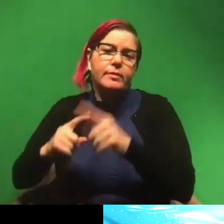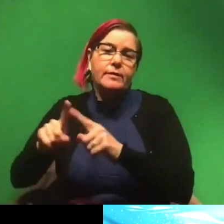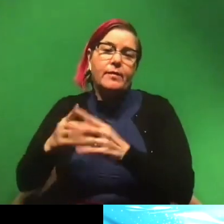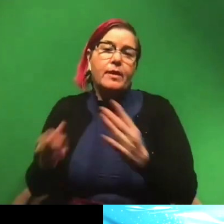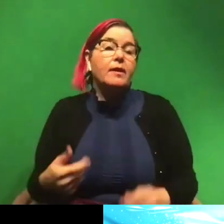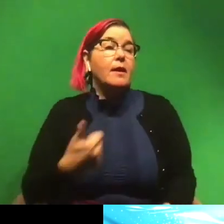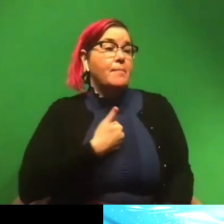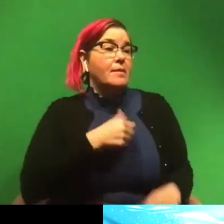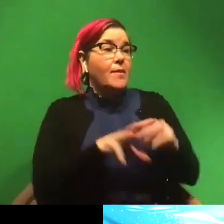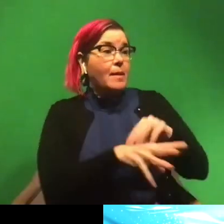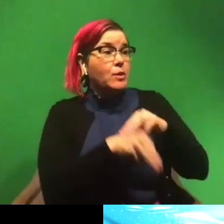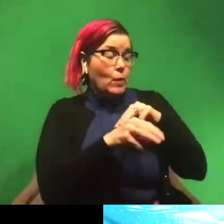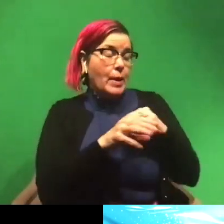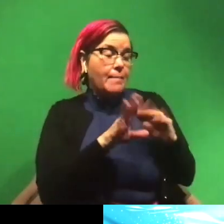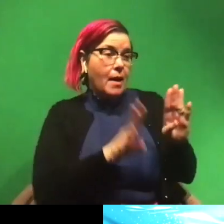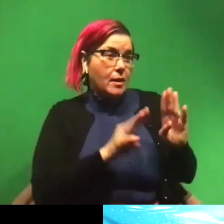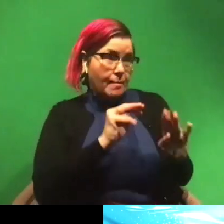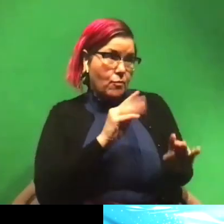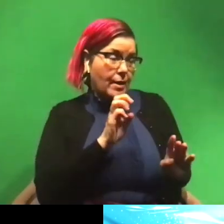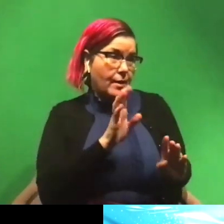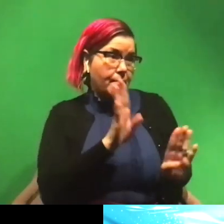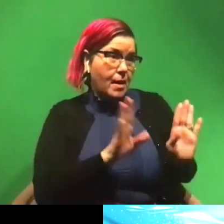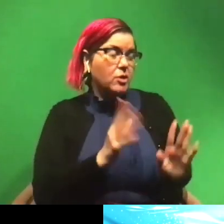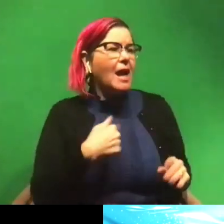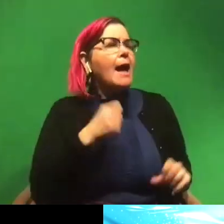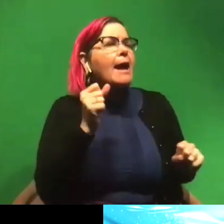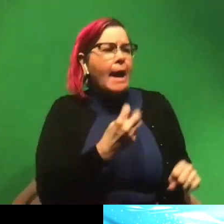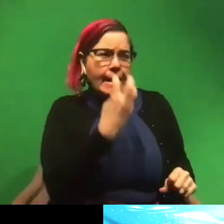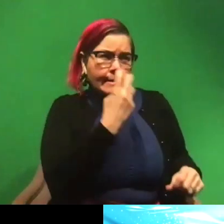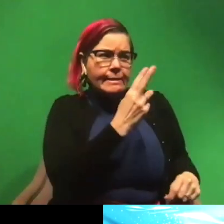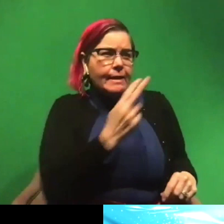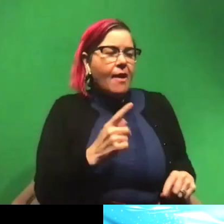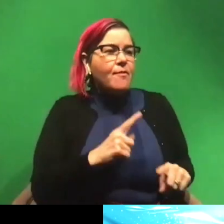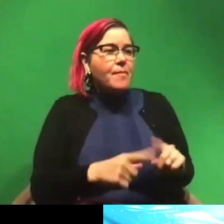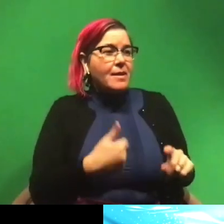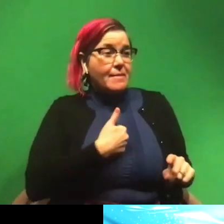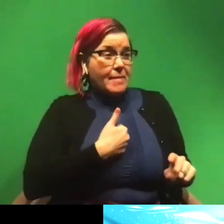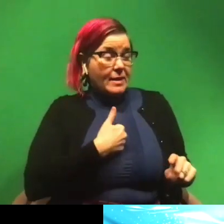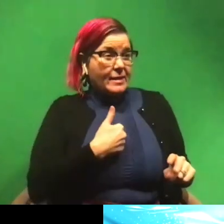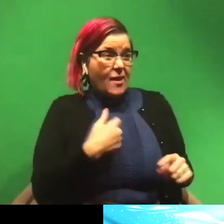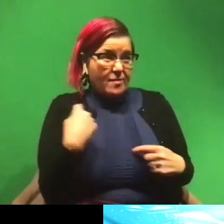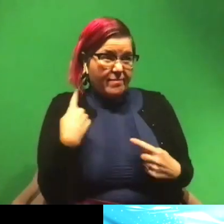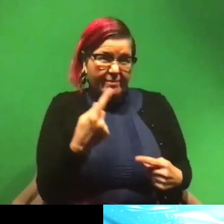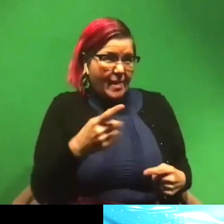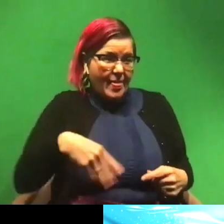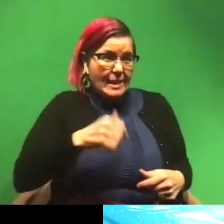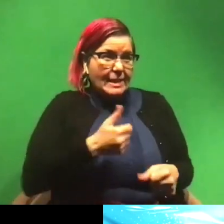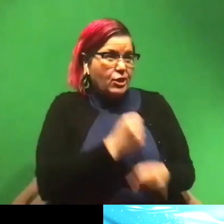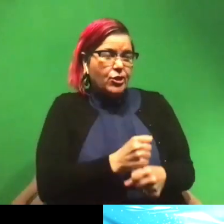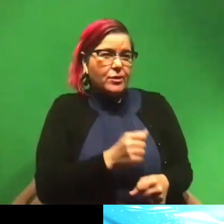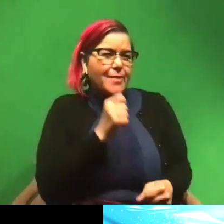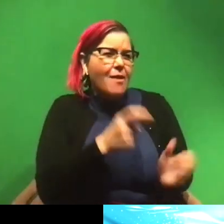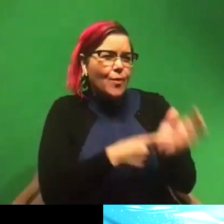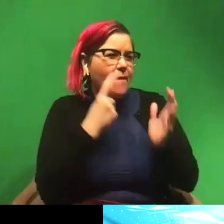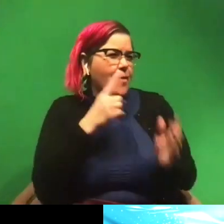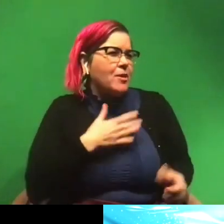squid biologist. I'm a marine biologist and I can dive, but I haven't gone scuba diving in like 10 years because it's just not necessary for what I do.